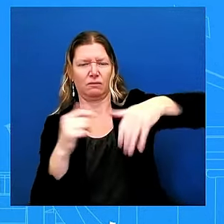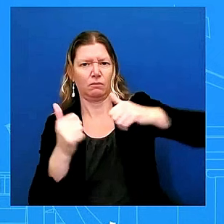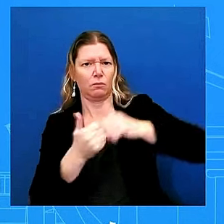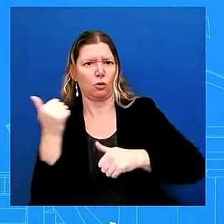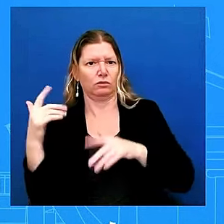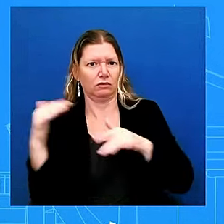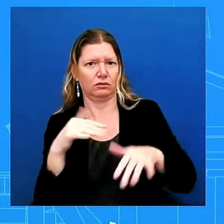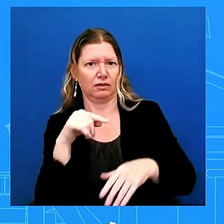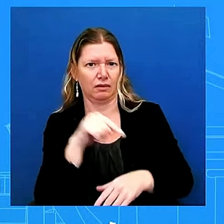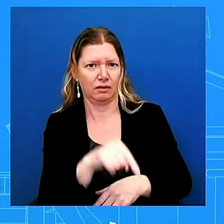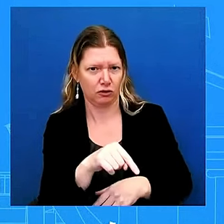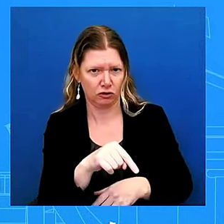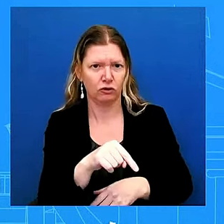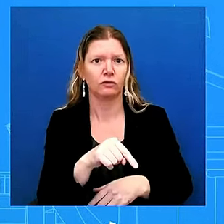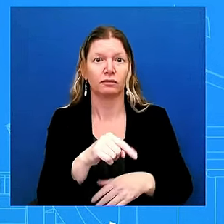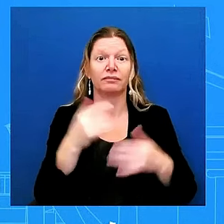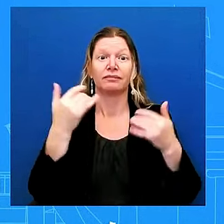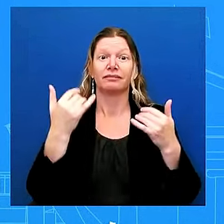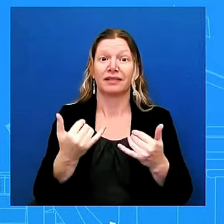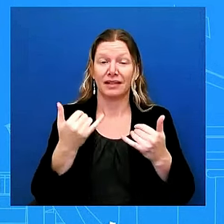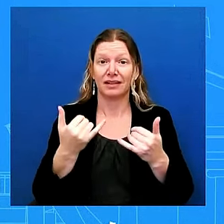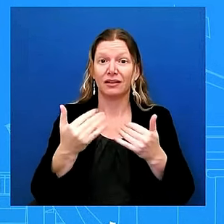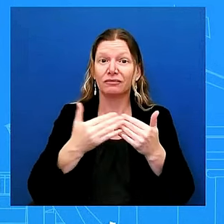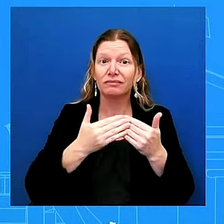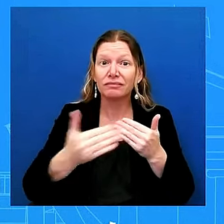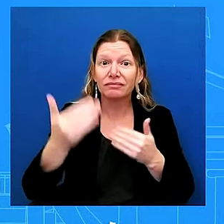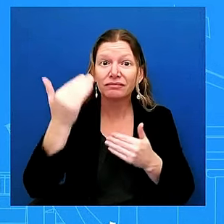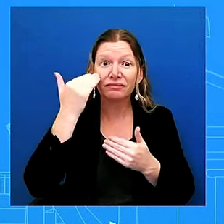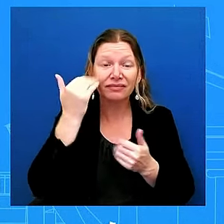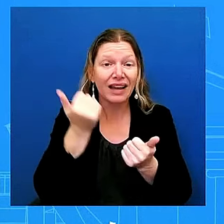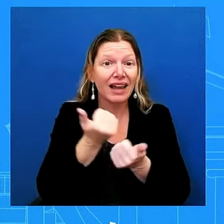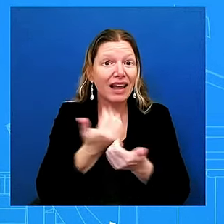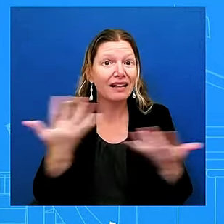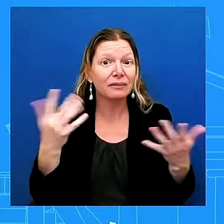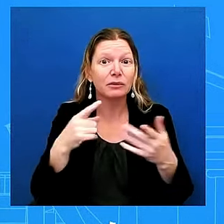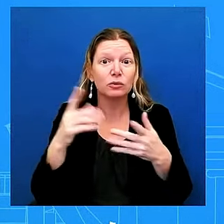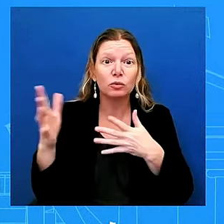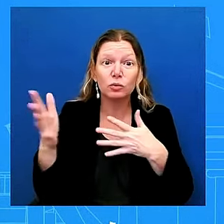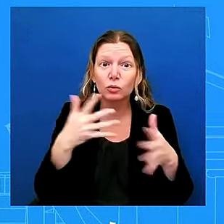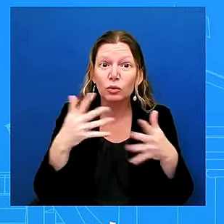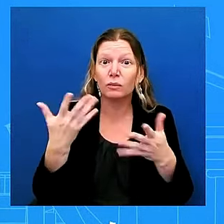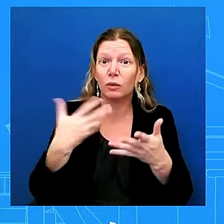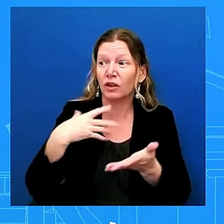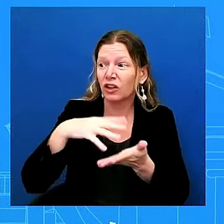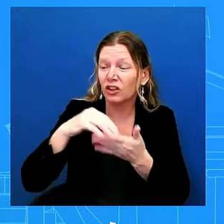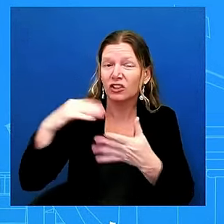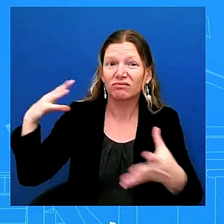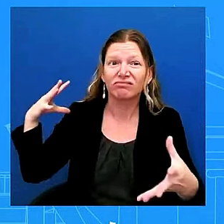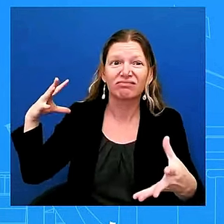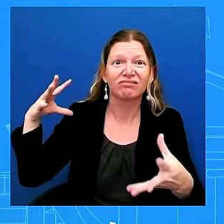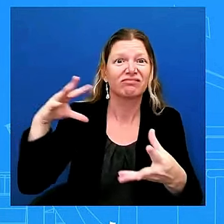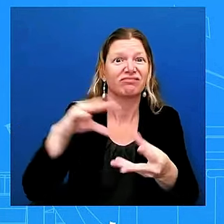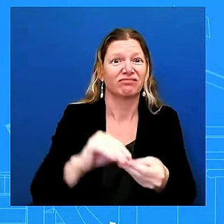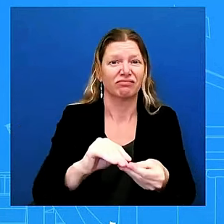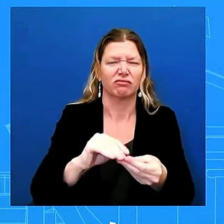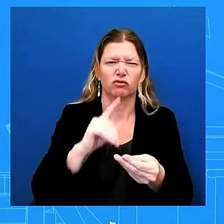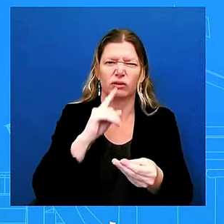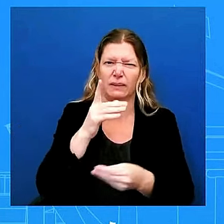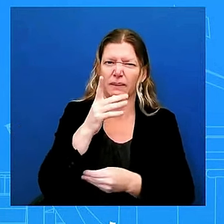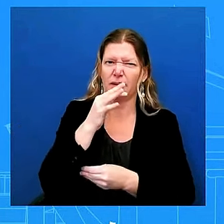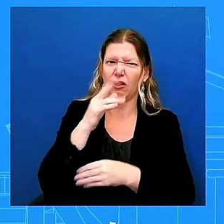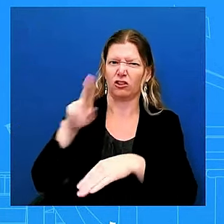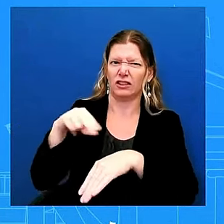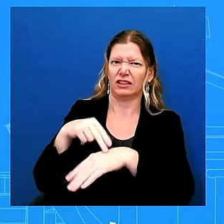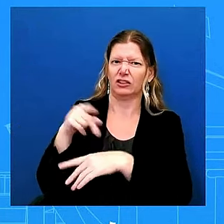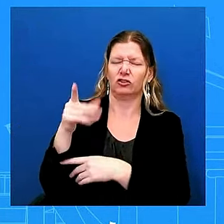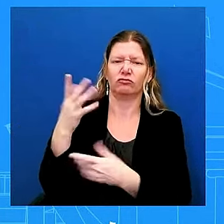it's that mother nature has a mind of her own as good as our technologies are as good as our national hurricane center is it's just